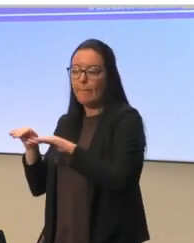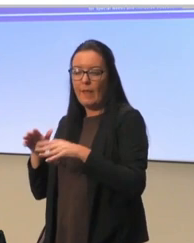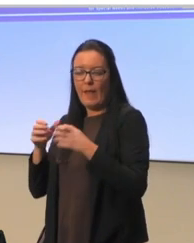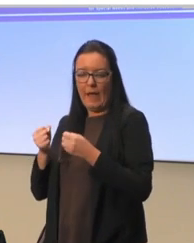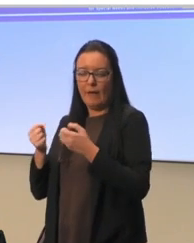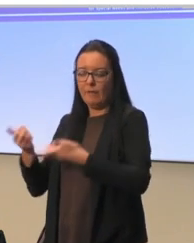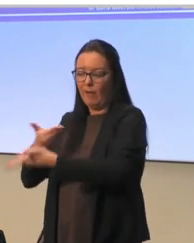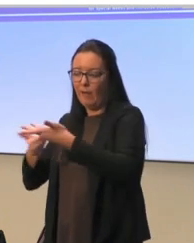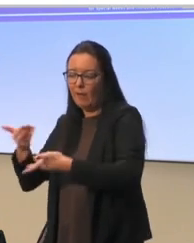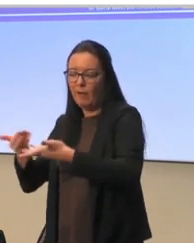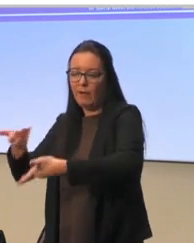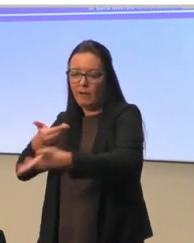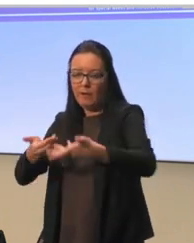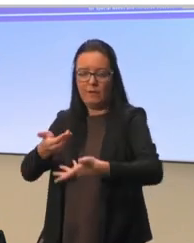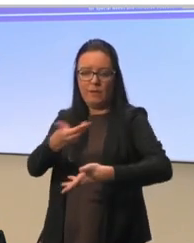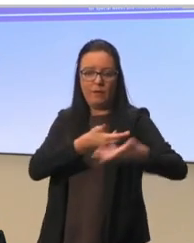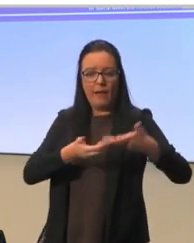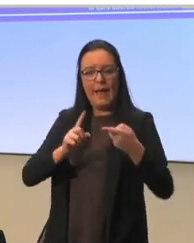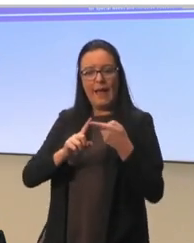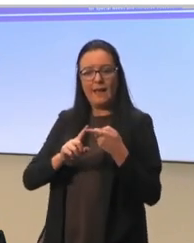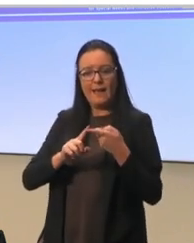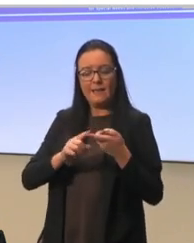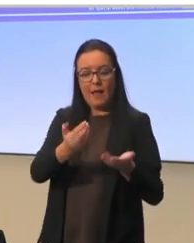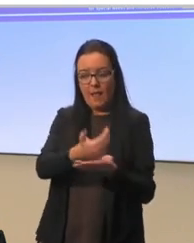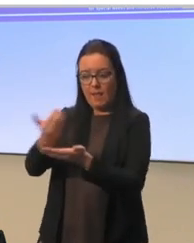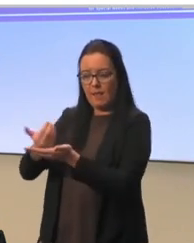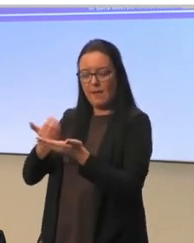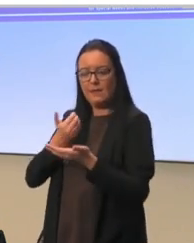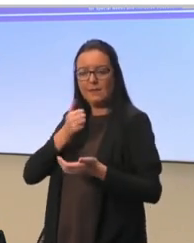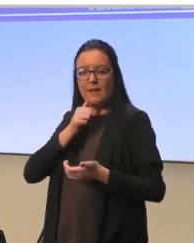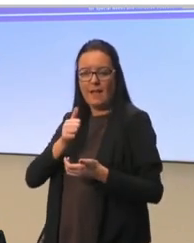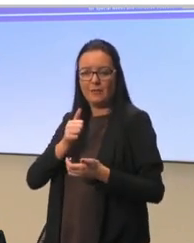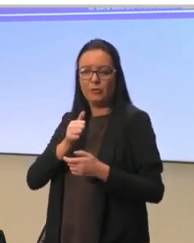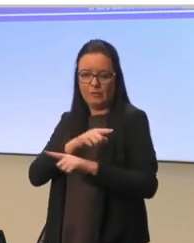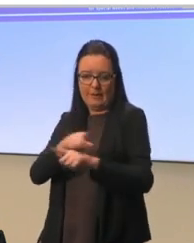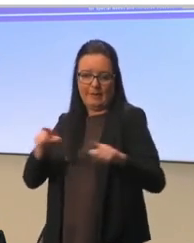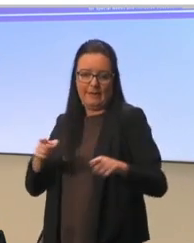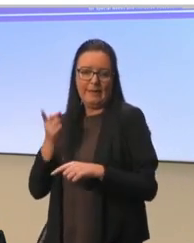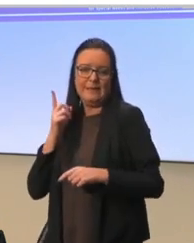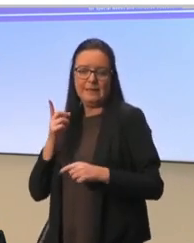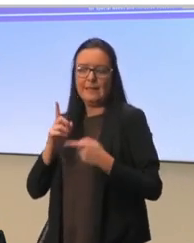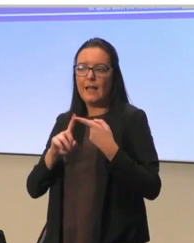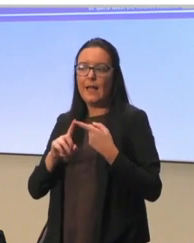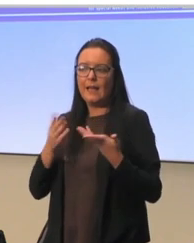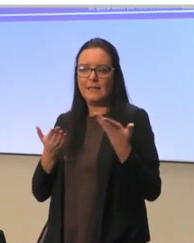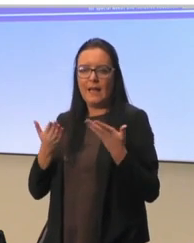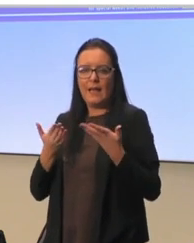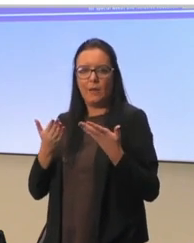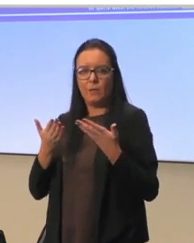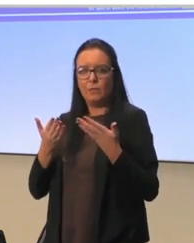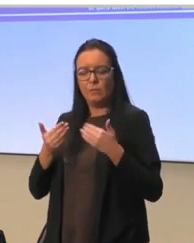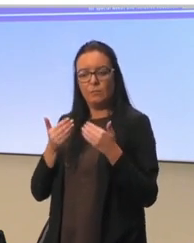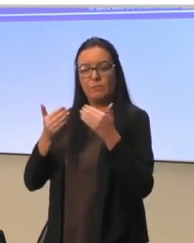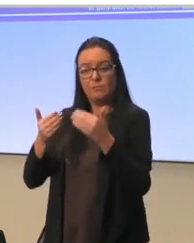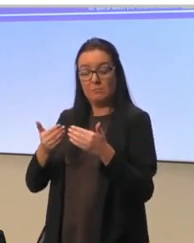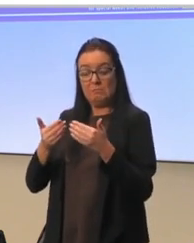and answers and positions. And that's what they did. And the way forward now is, I have one more